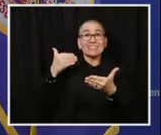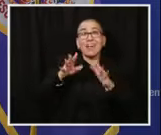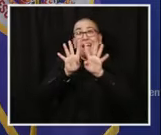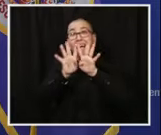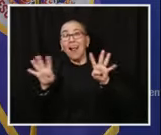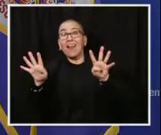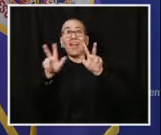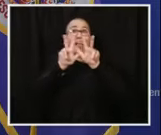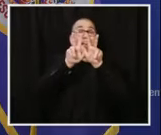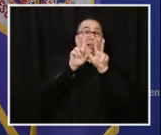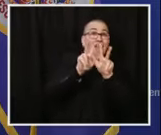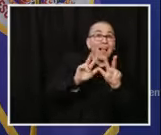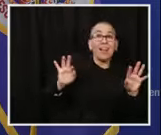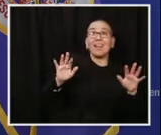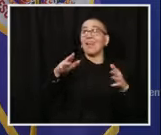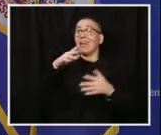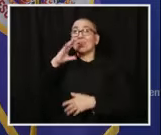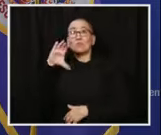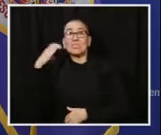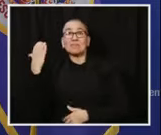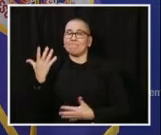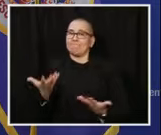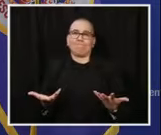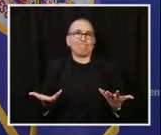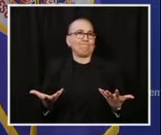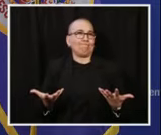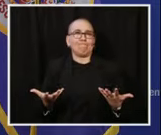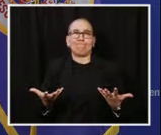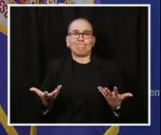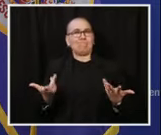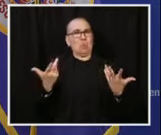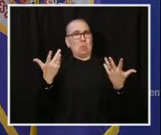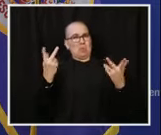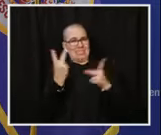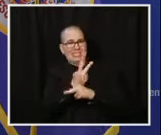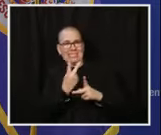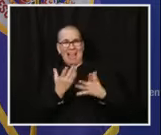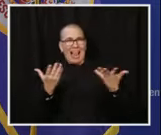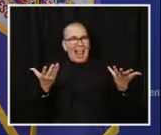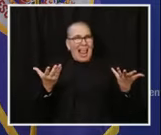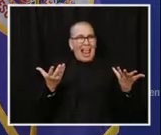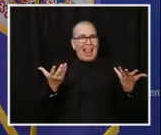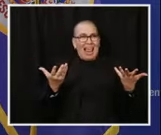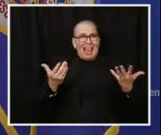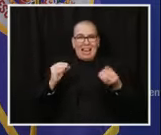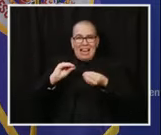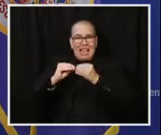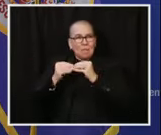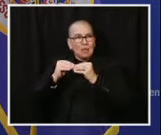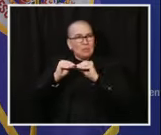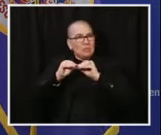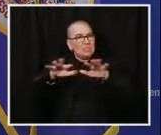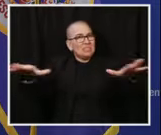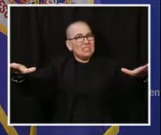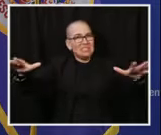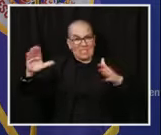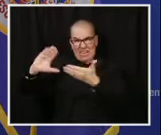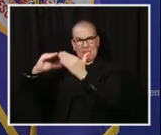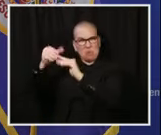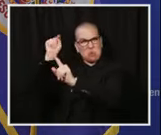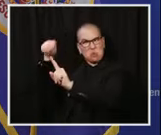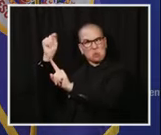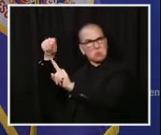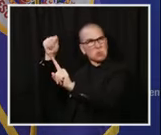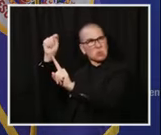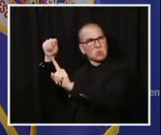to talk about how the latest surge in community spread is affecting workers, families, and residents. These stories